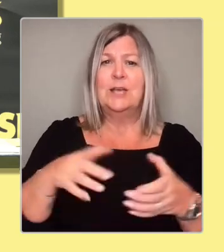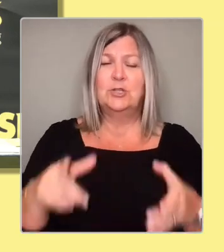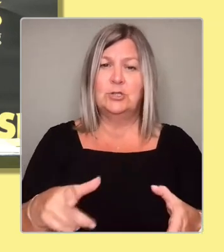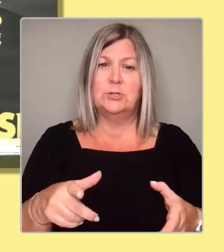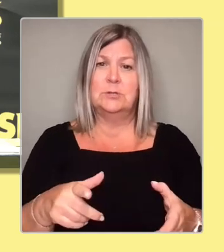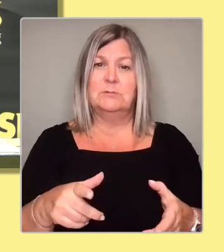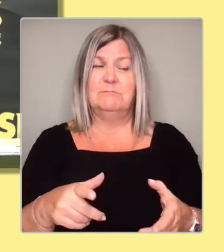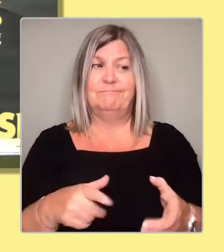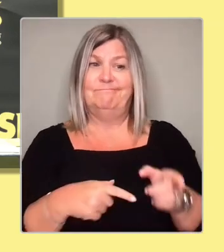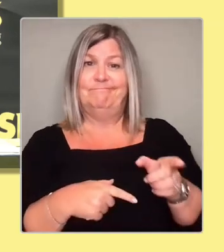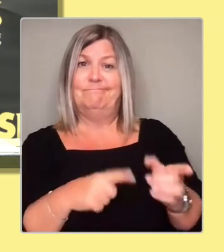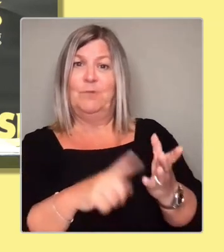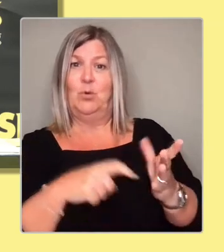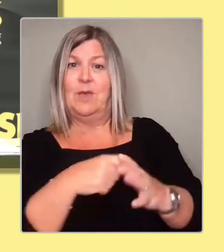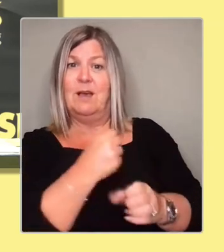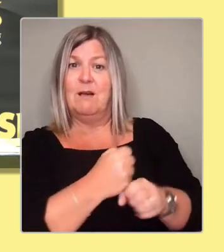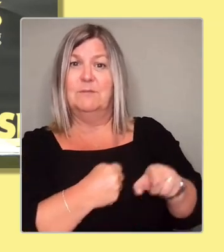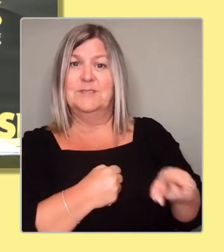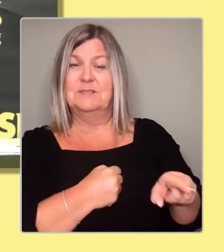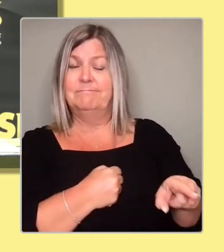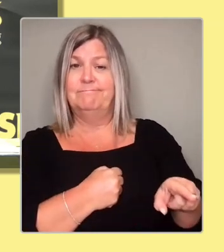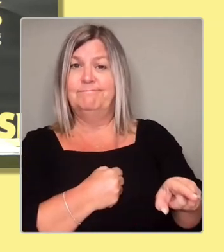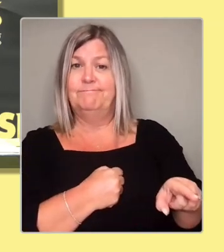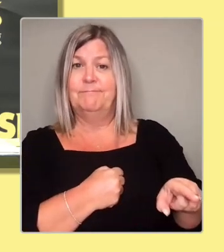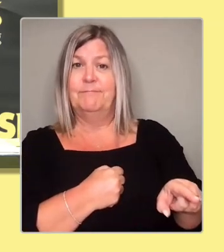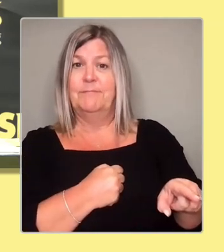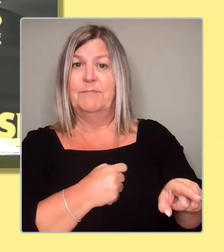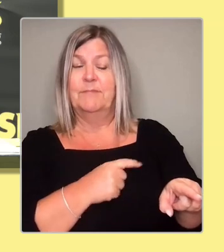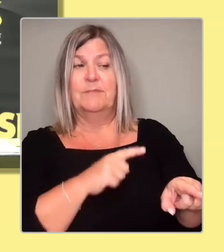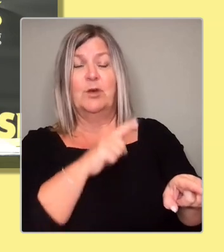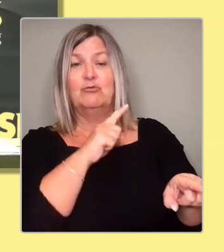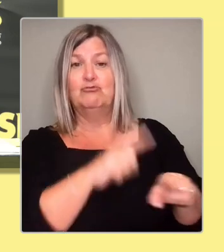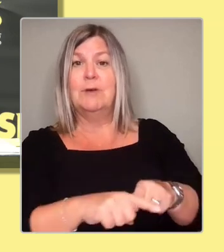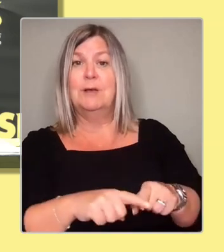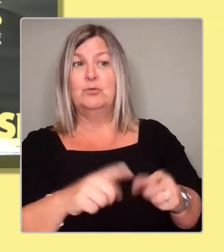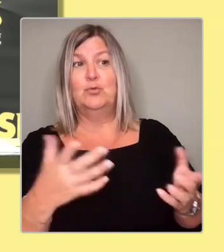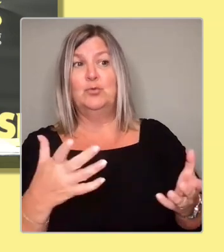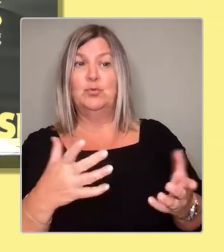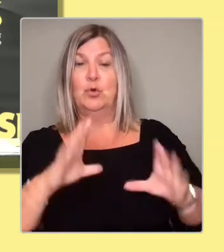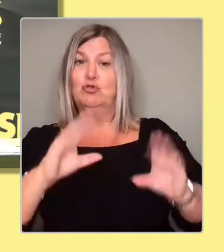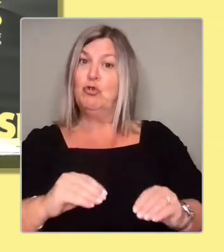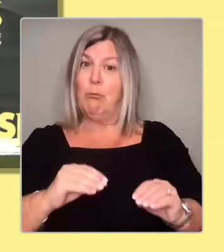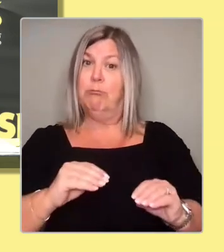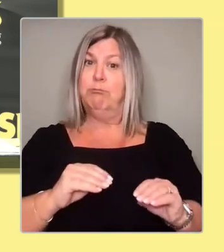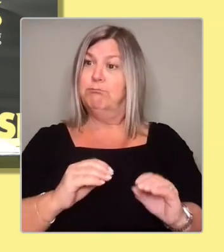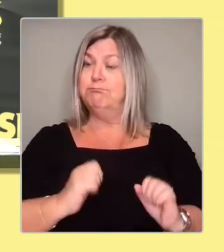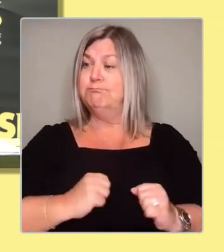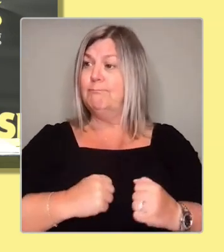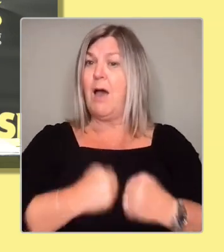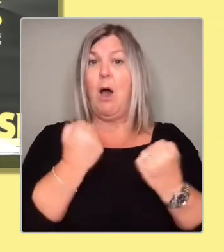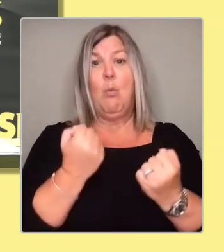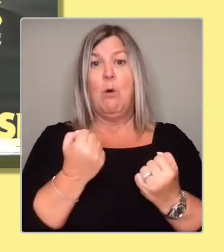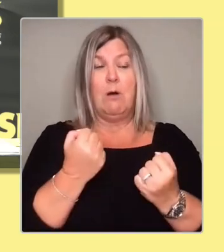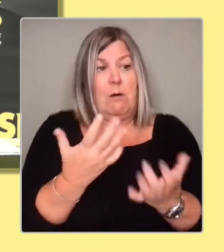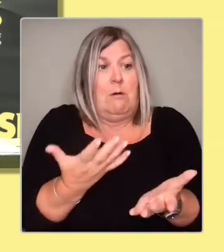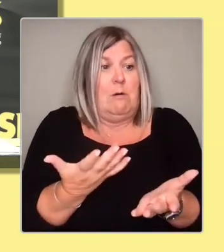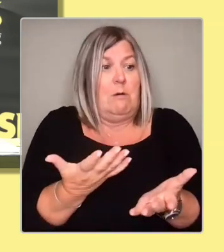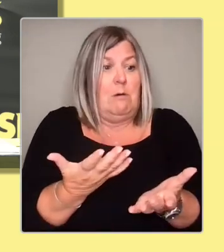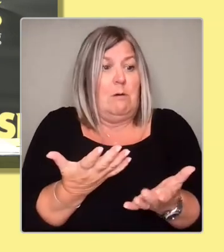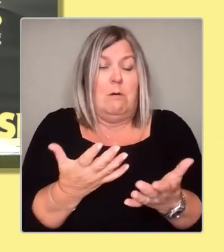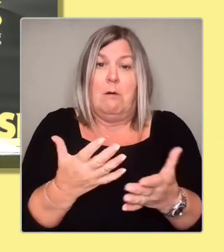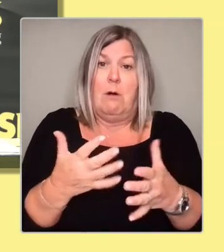down, you know, Scotland's route to expressing its will, which obviously that is just not acceptable, that the UK government is